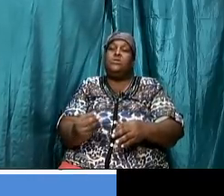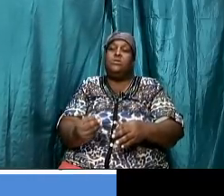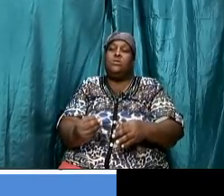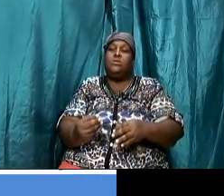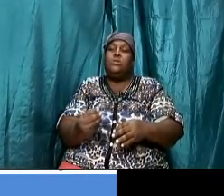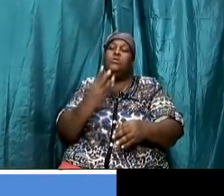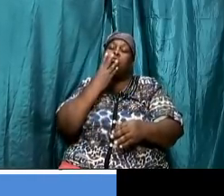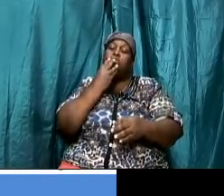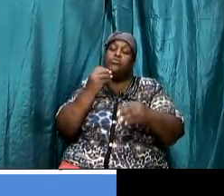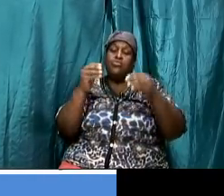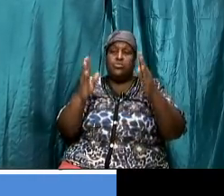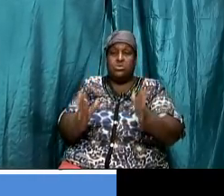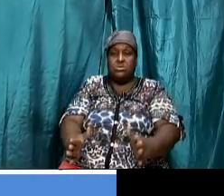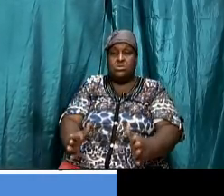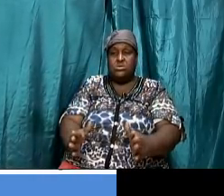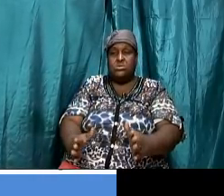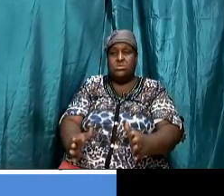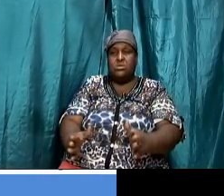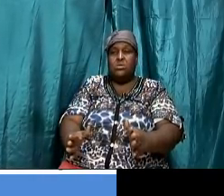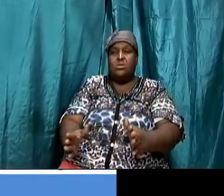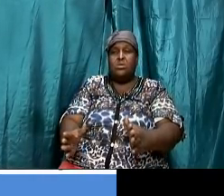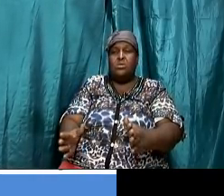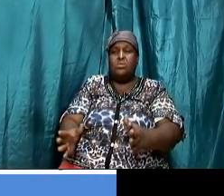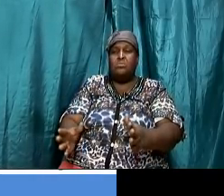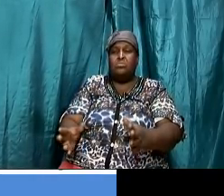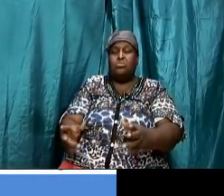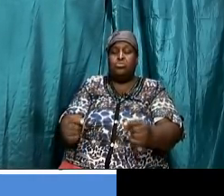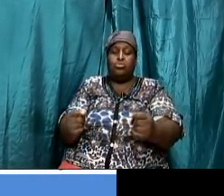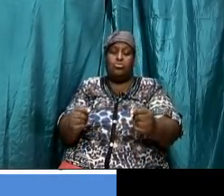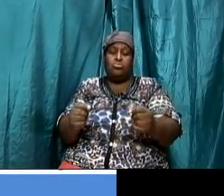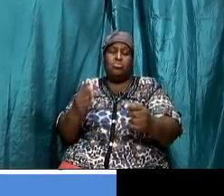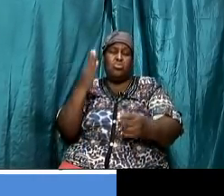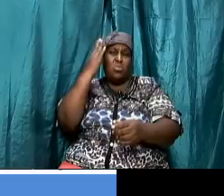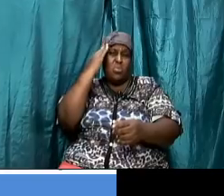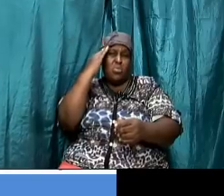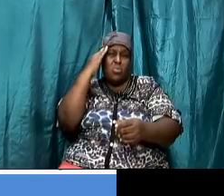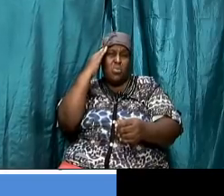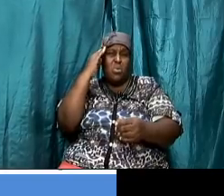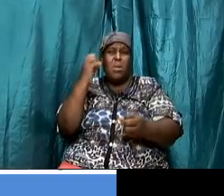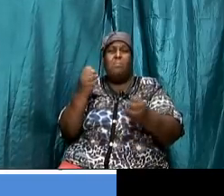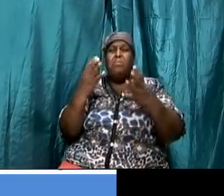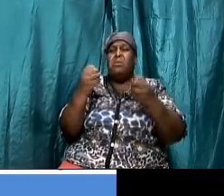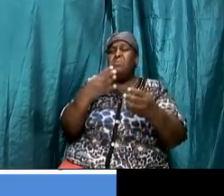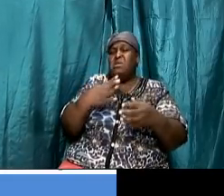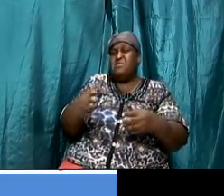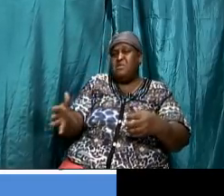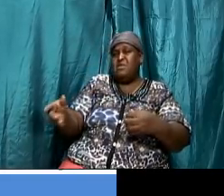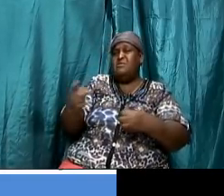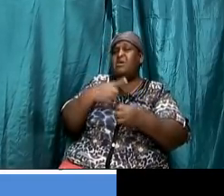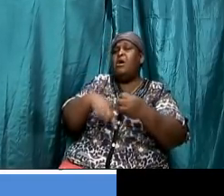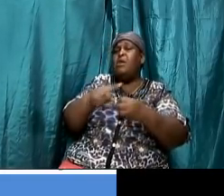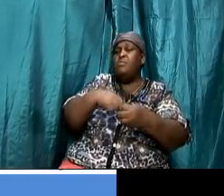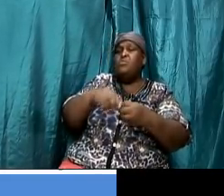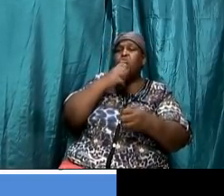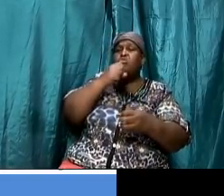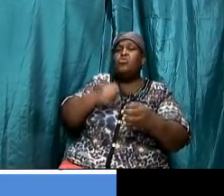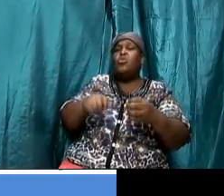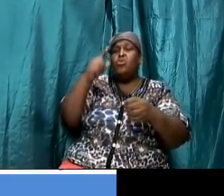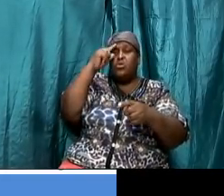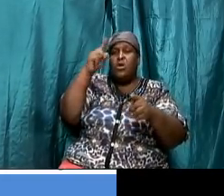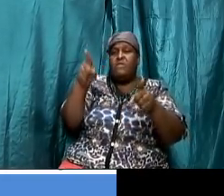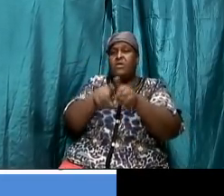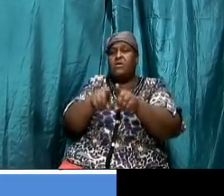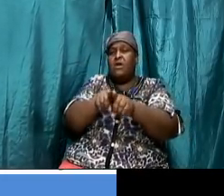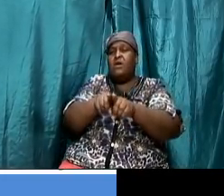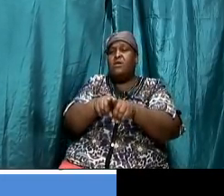judaizers he obviously wrote a lot of things about the old covenant versus the new covenant so let us